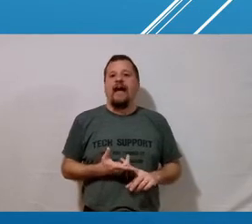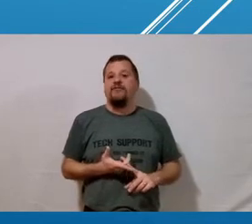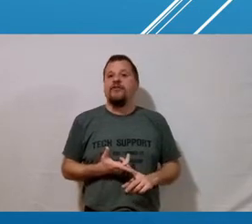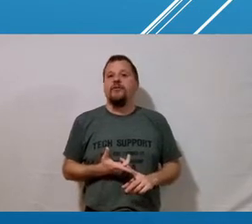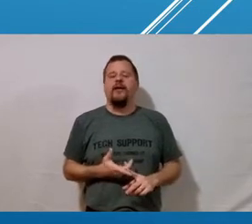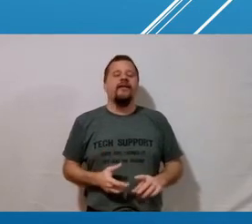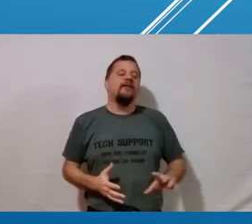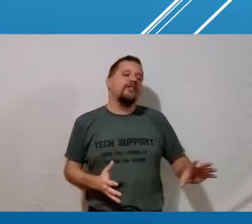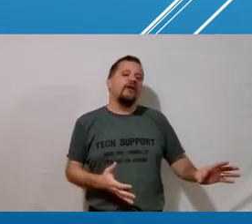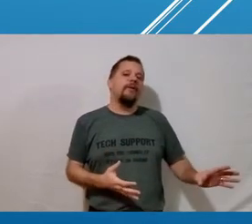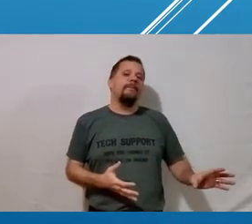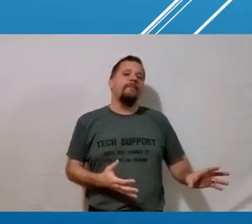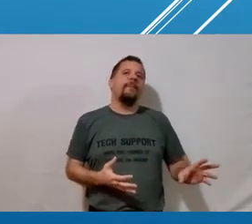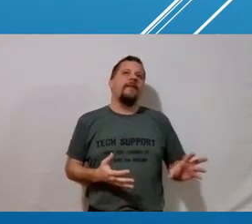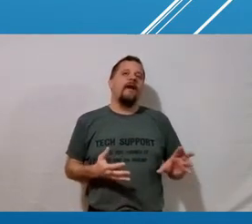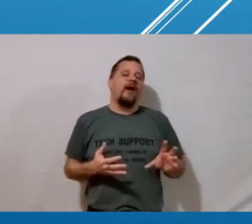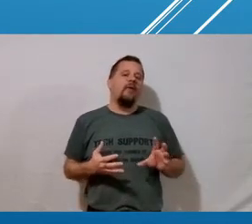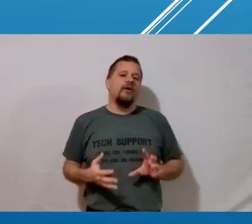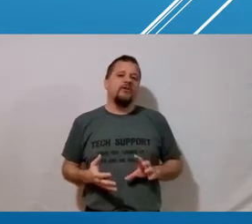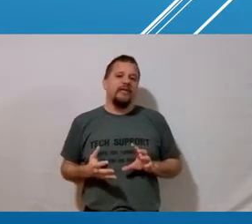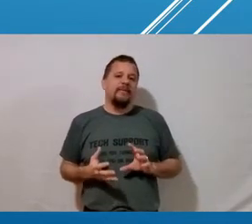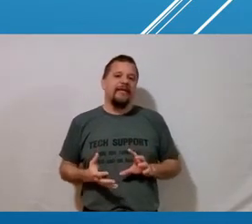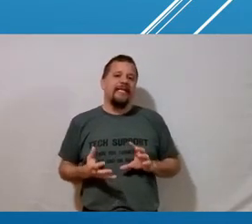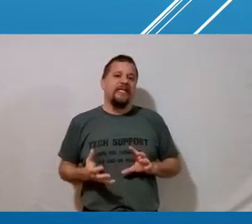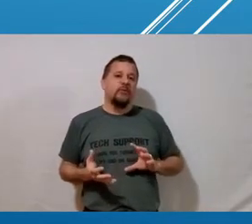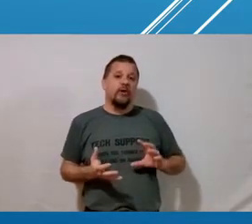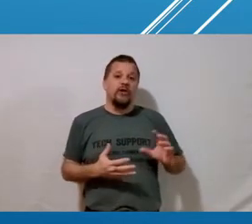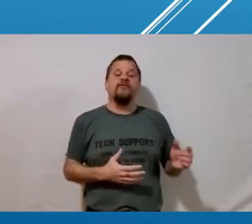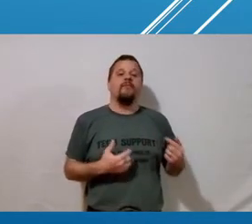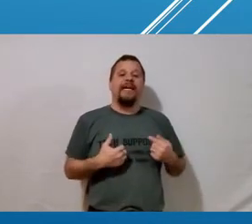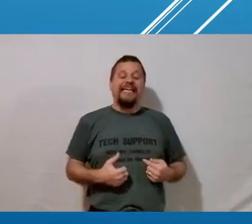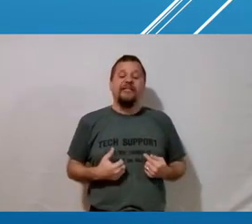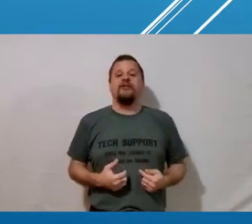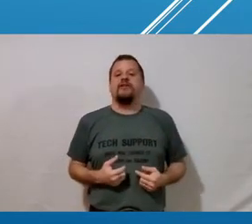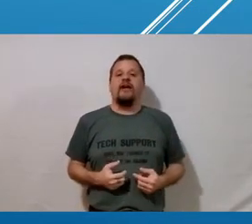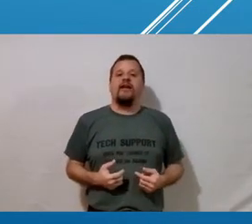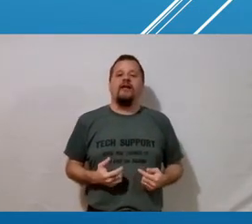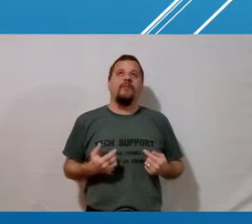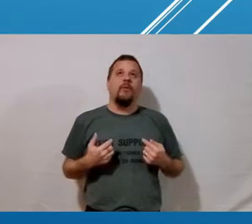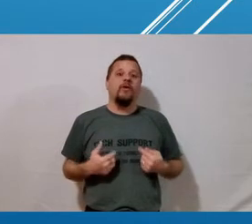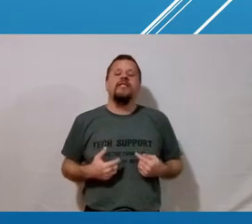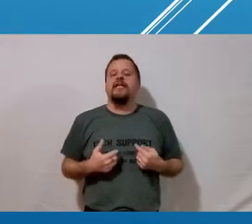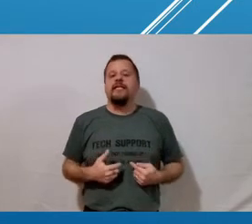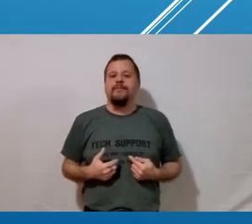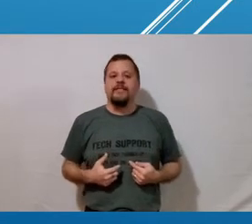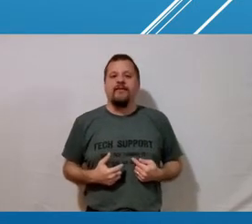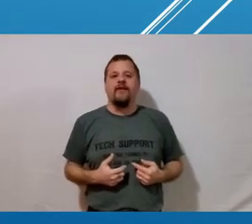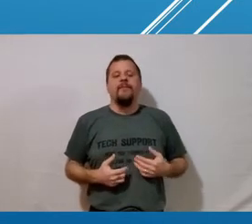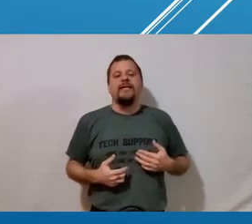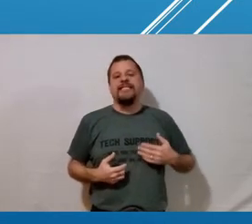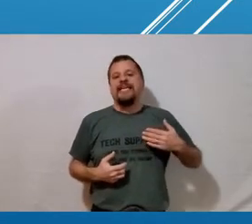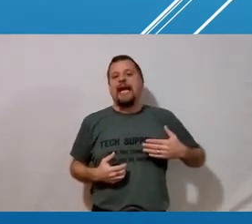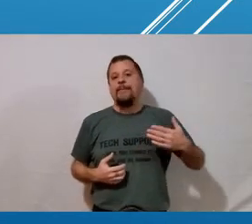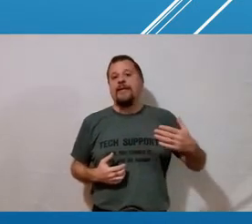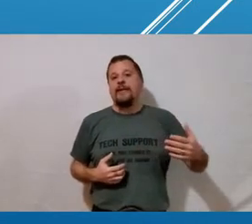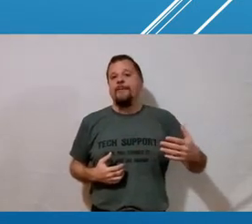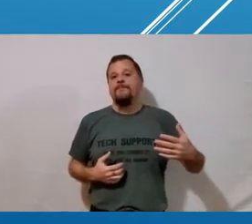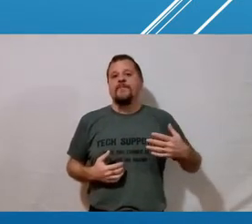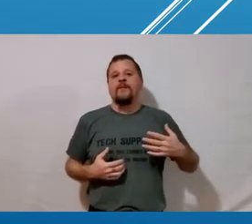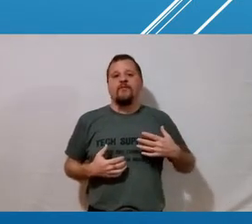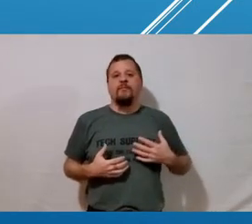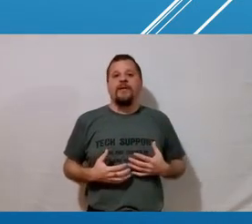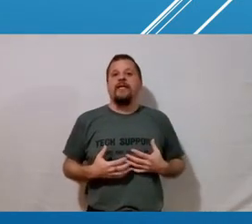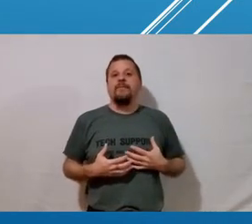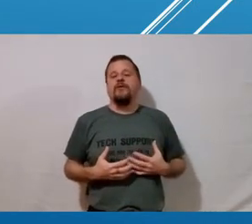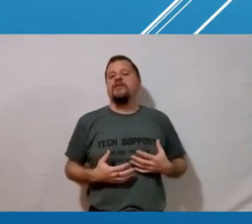have to years ago i worked to eliminate these words from my internal dialogue from the words that i say to myself because they kept